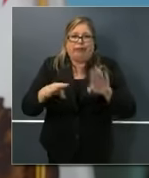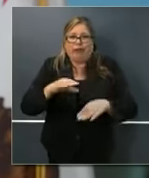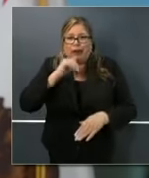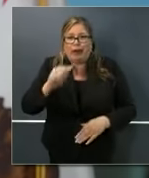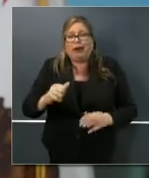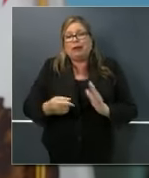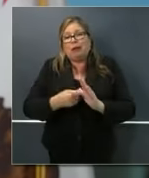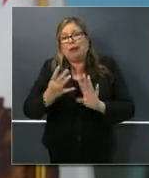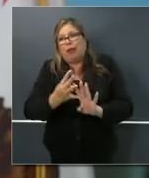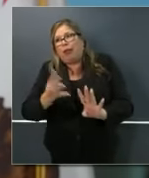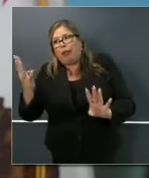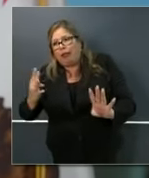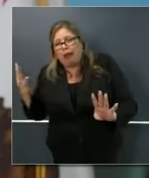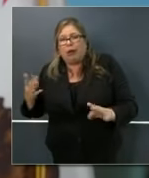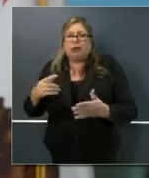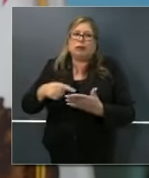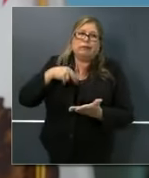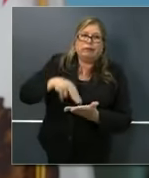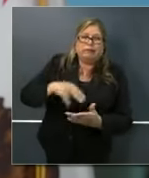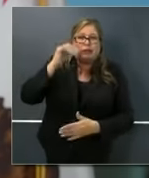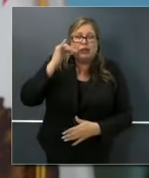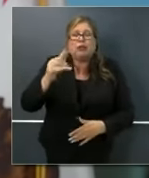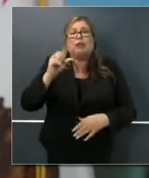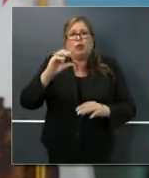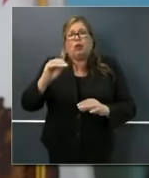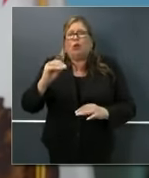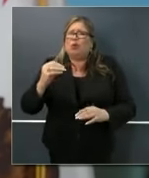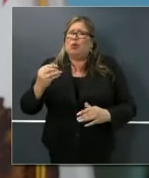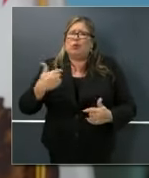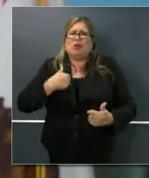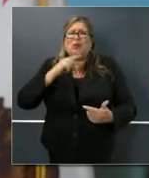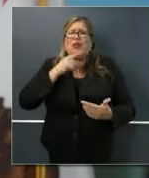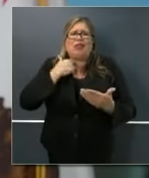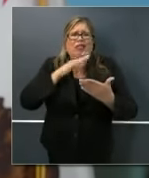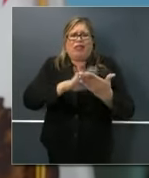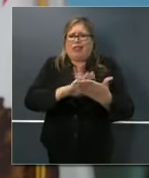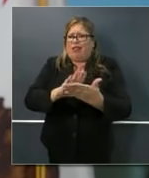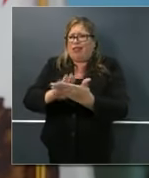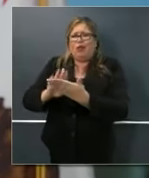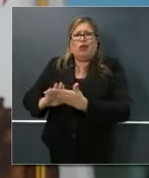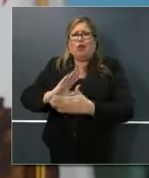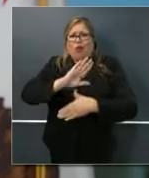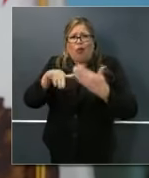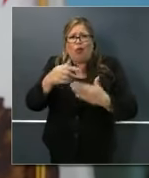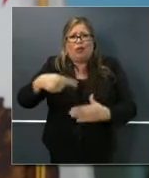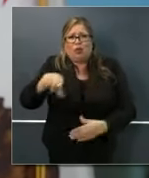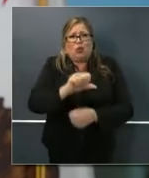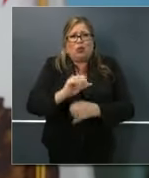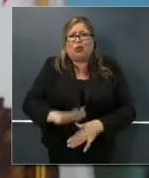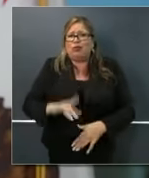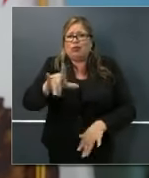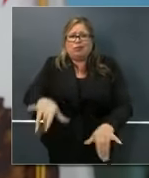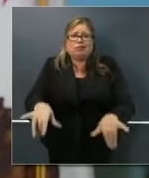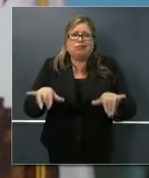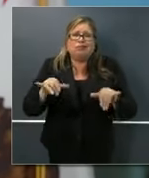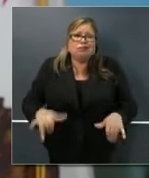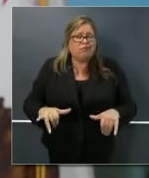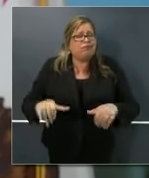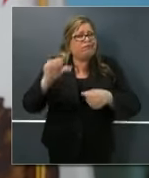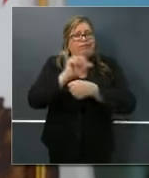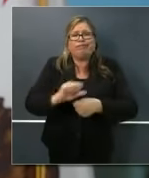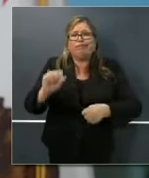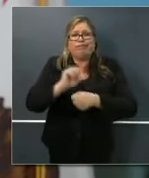long and short. And I just want to compliment you for holding that line and continuing to